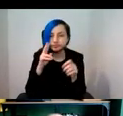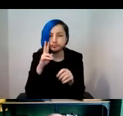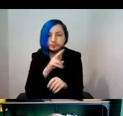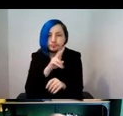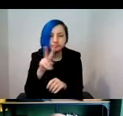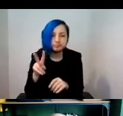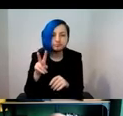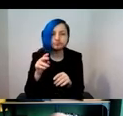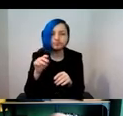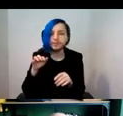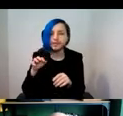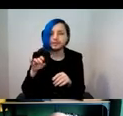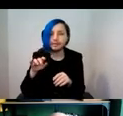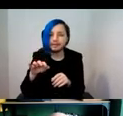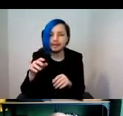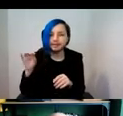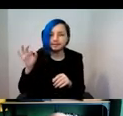the environment they're moving through.